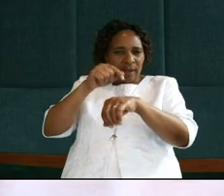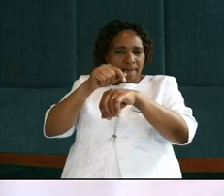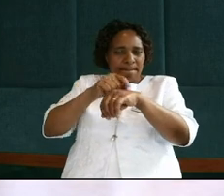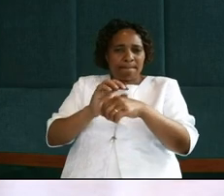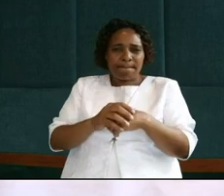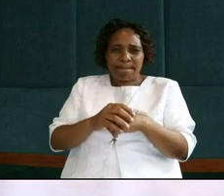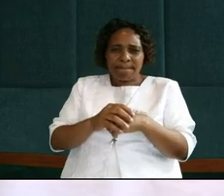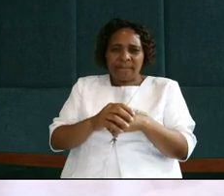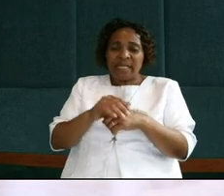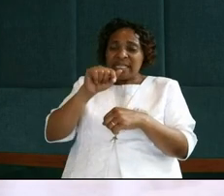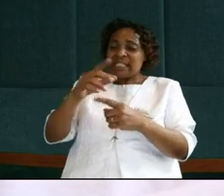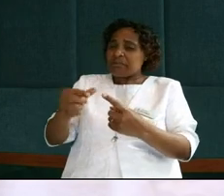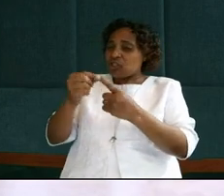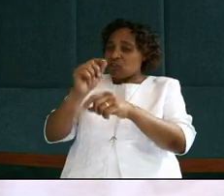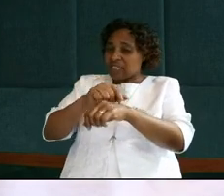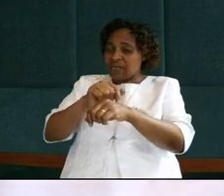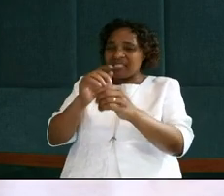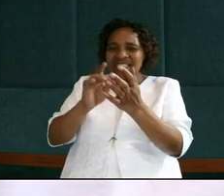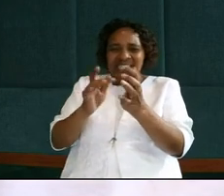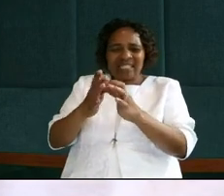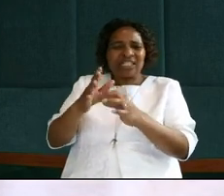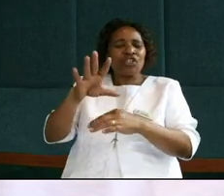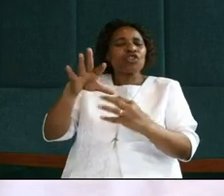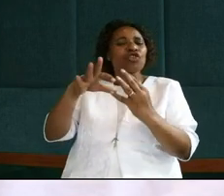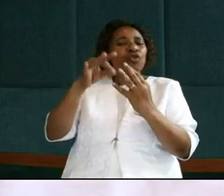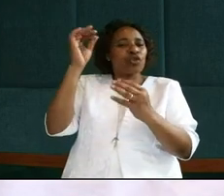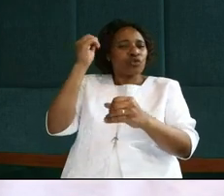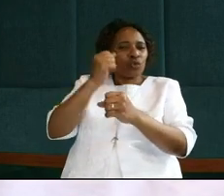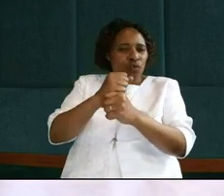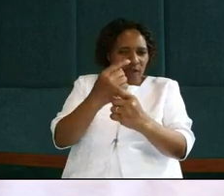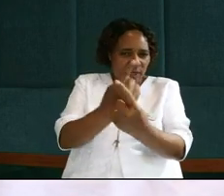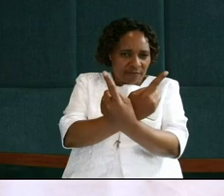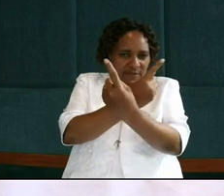Now, at this particular time, Jesus chose to do it differently.